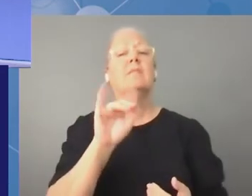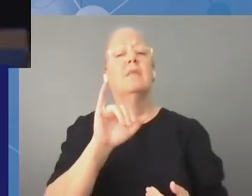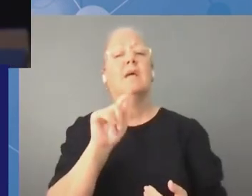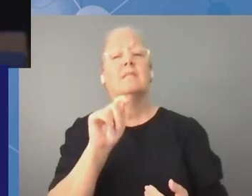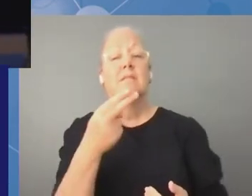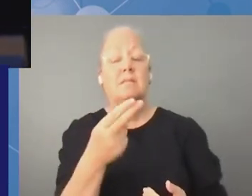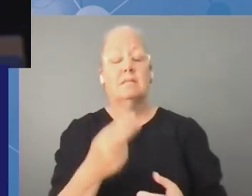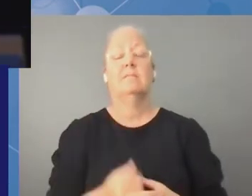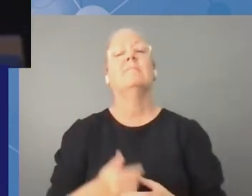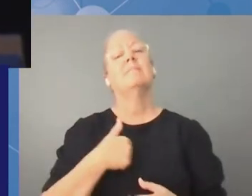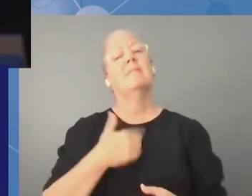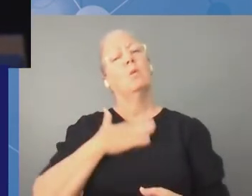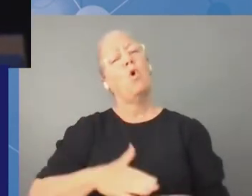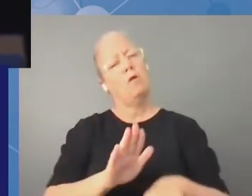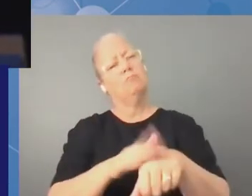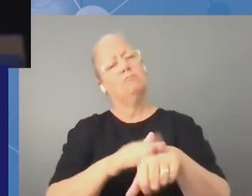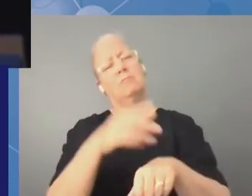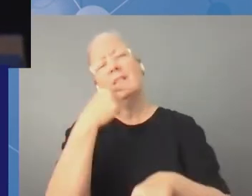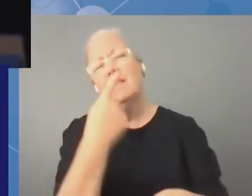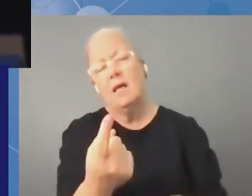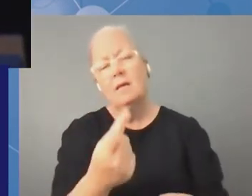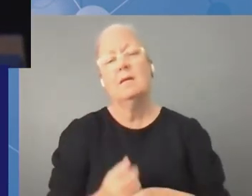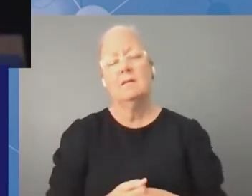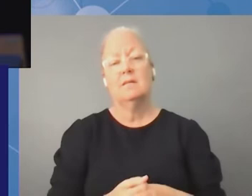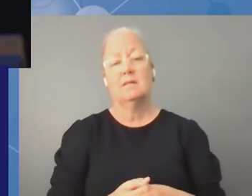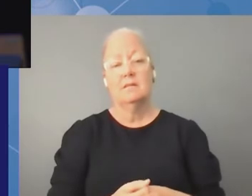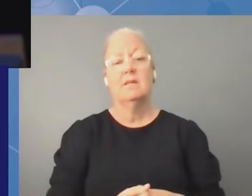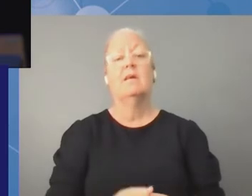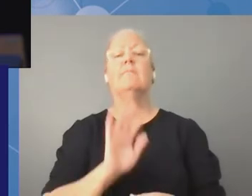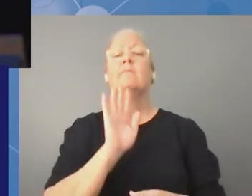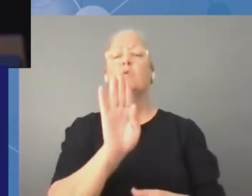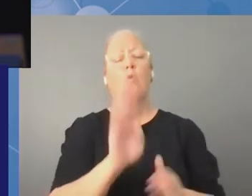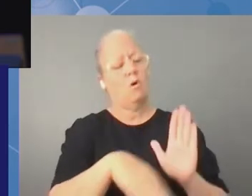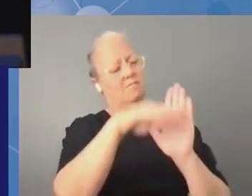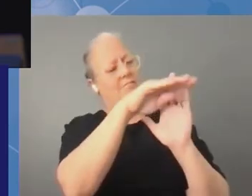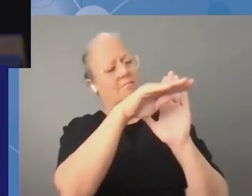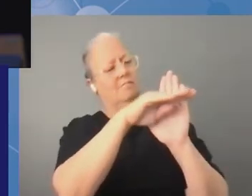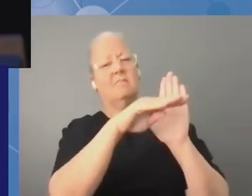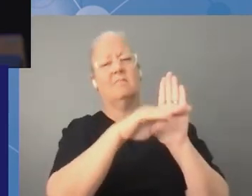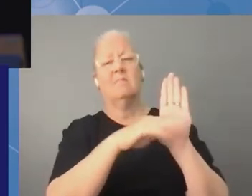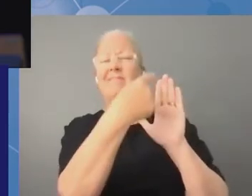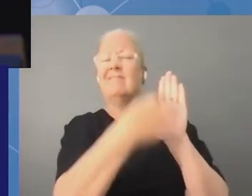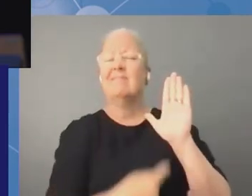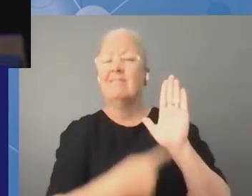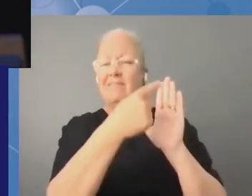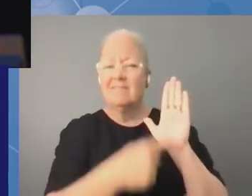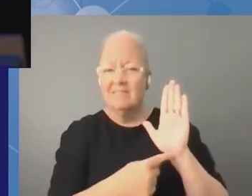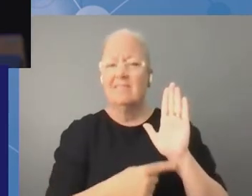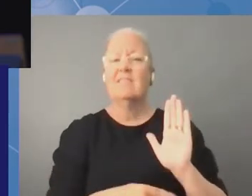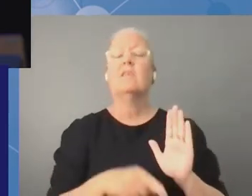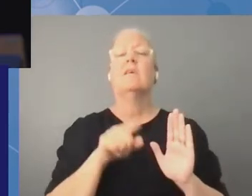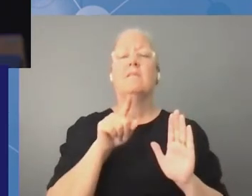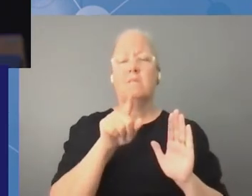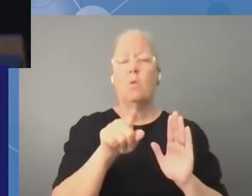wish we would revise the criteria for the fellowships to the igf